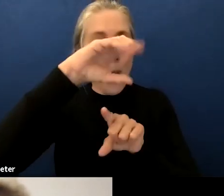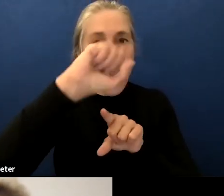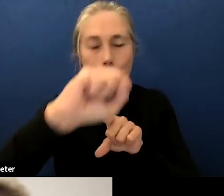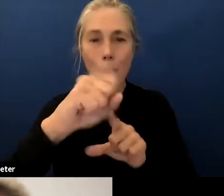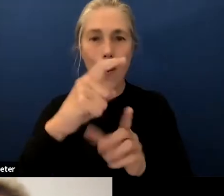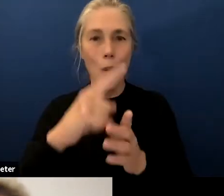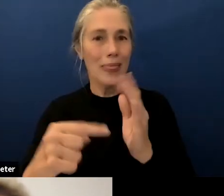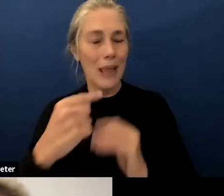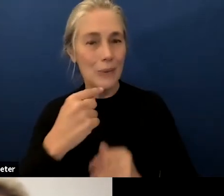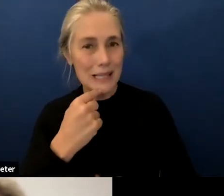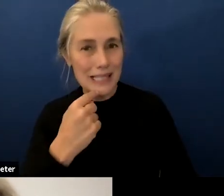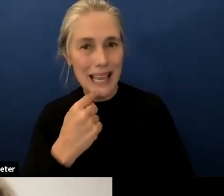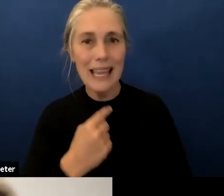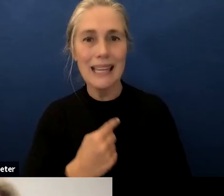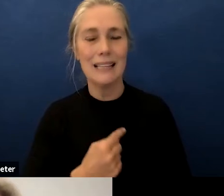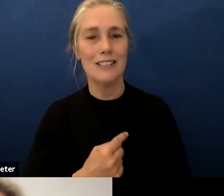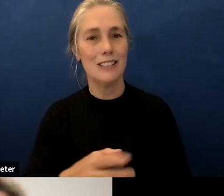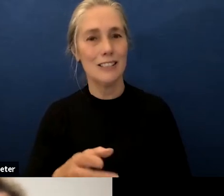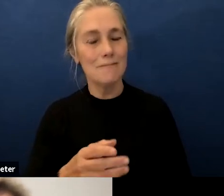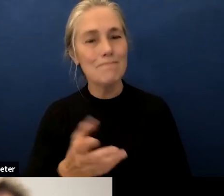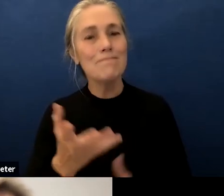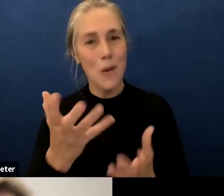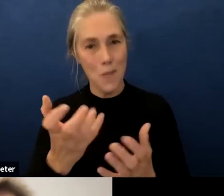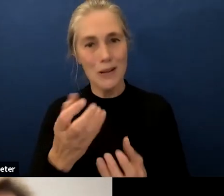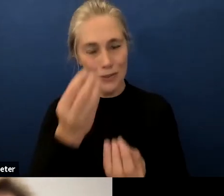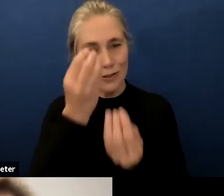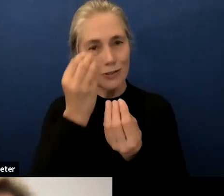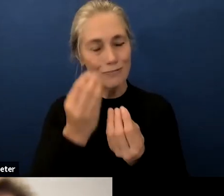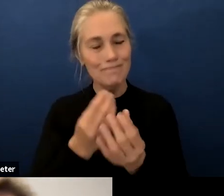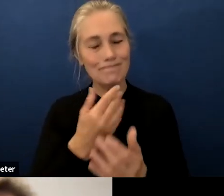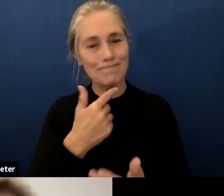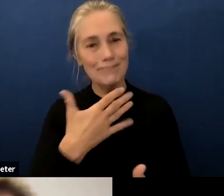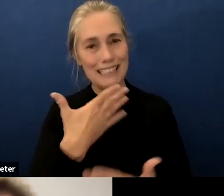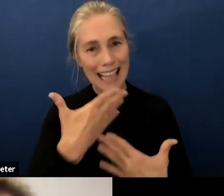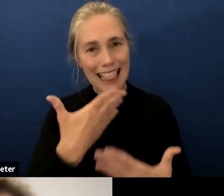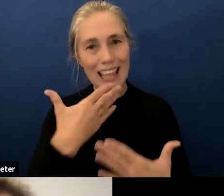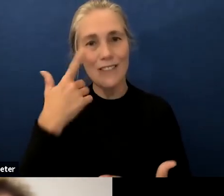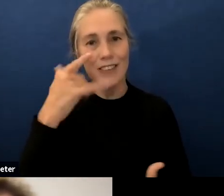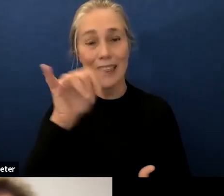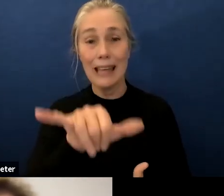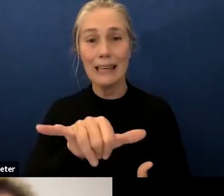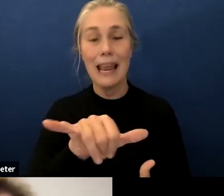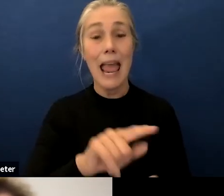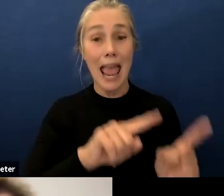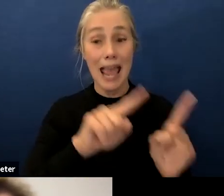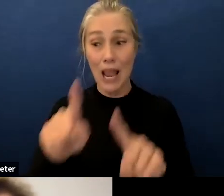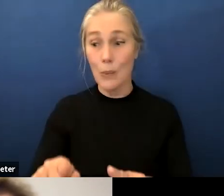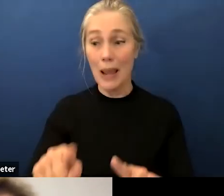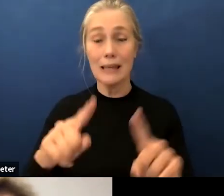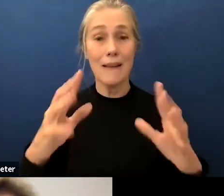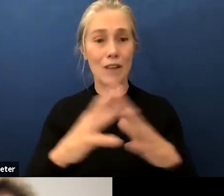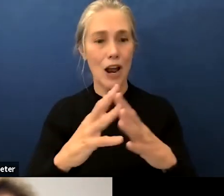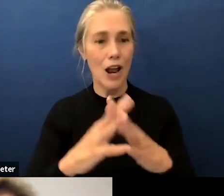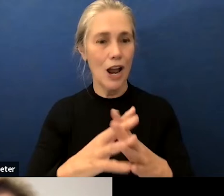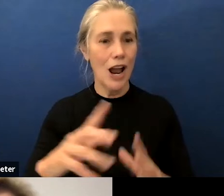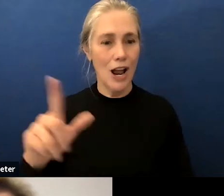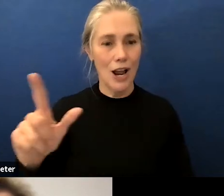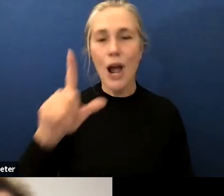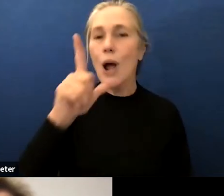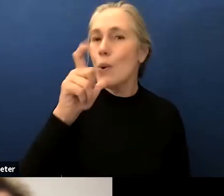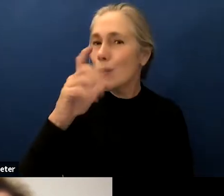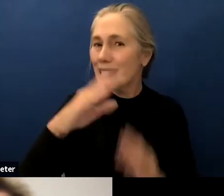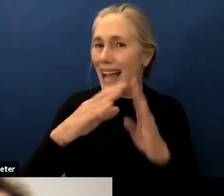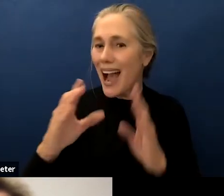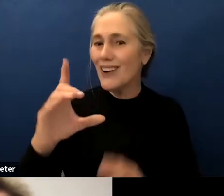what they were saying and wanted to really follow up on it um and then i yeah i attended on friday with whose house dawn's house